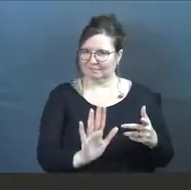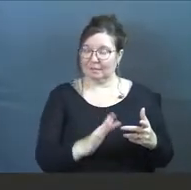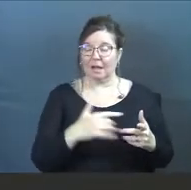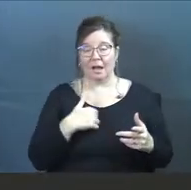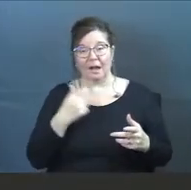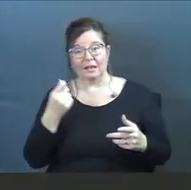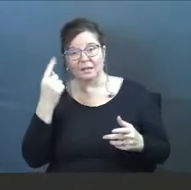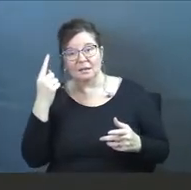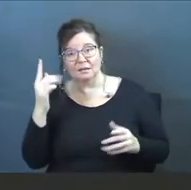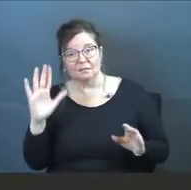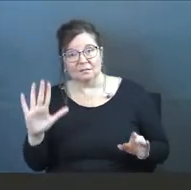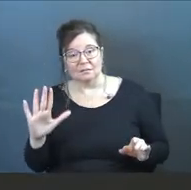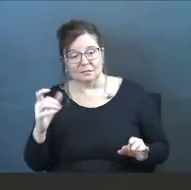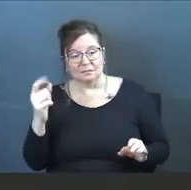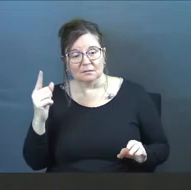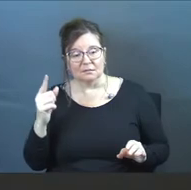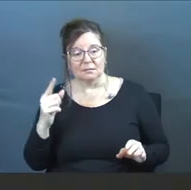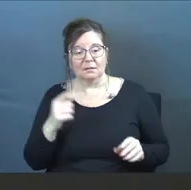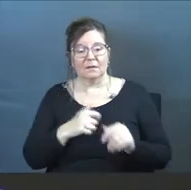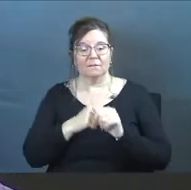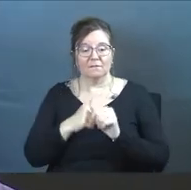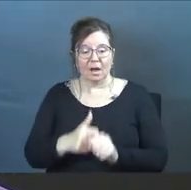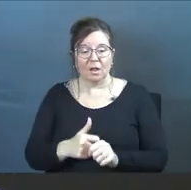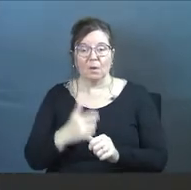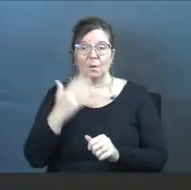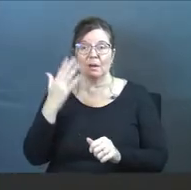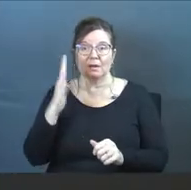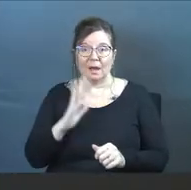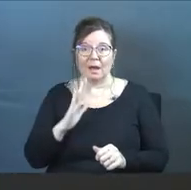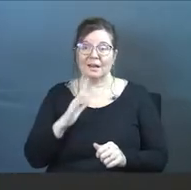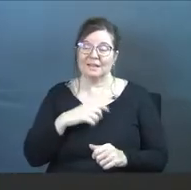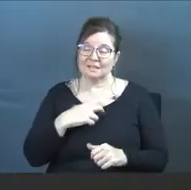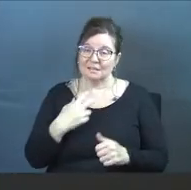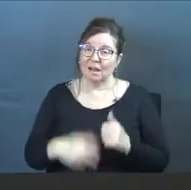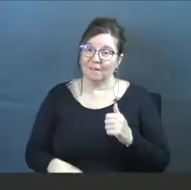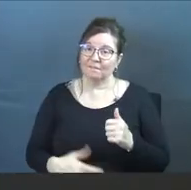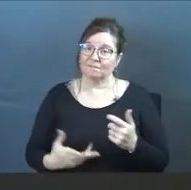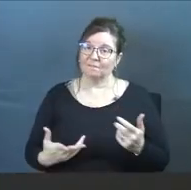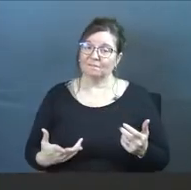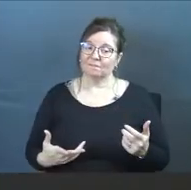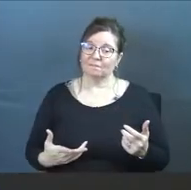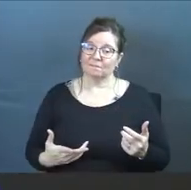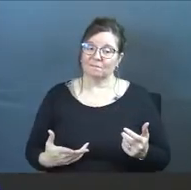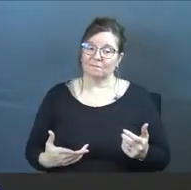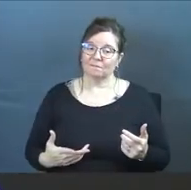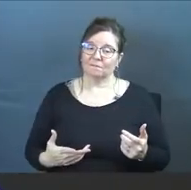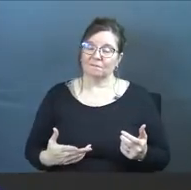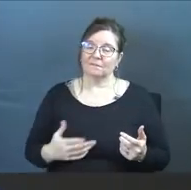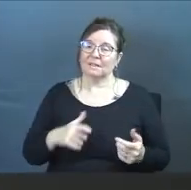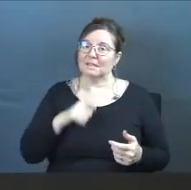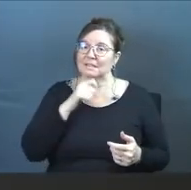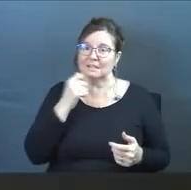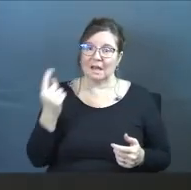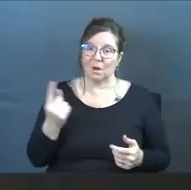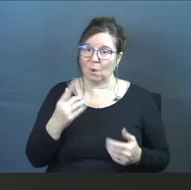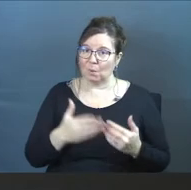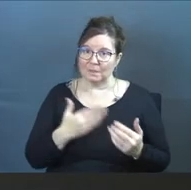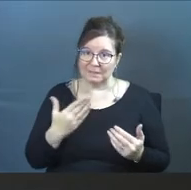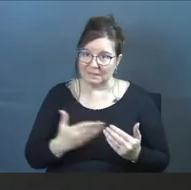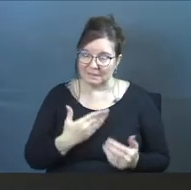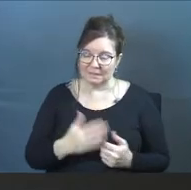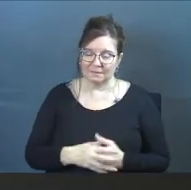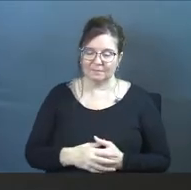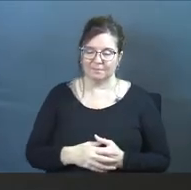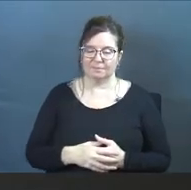I get it. Listen, y'all. Following God is tough. It's It's not always easy.